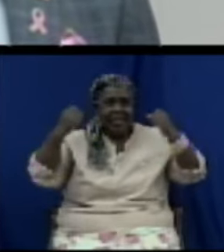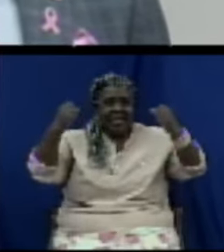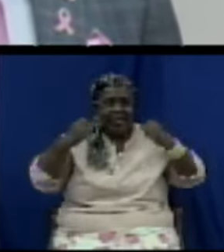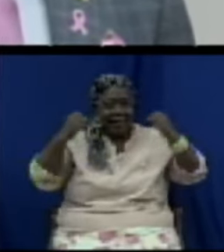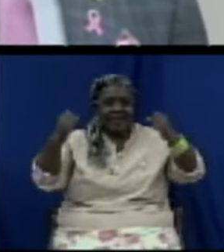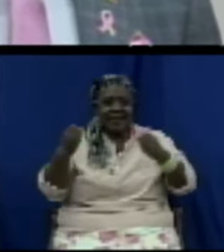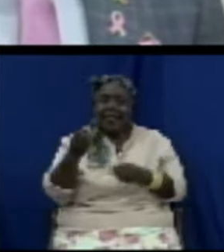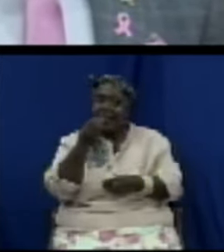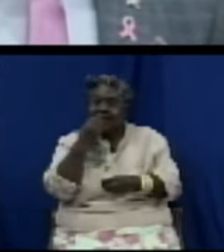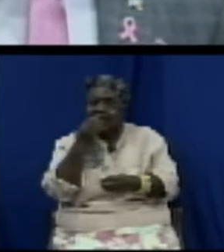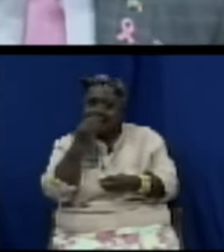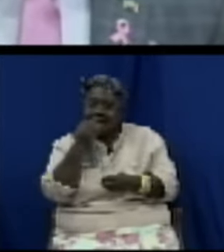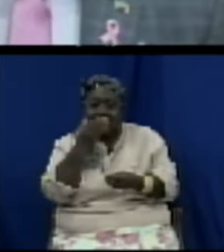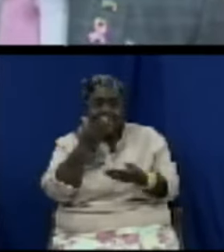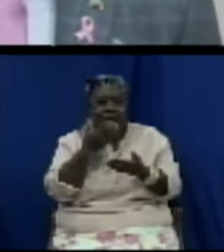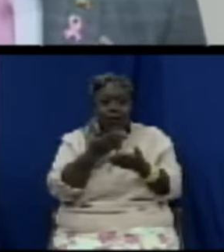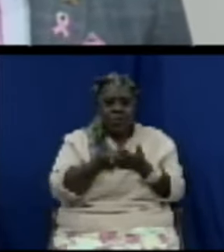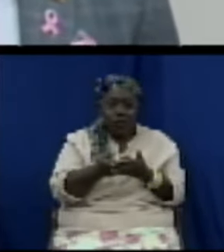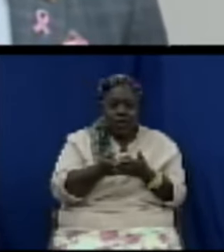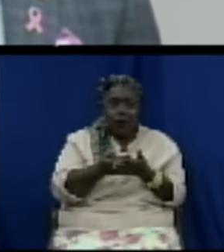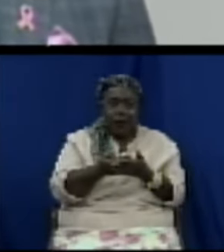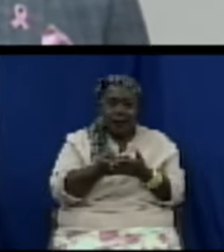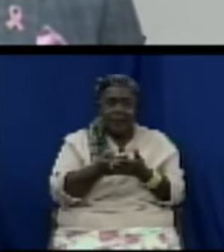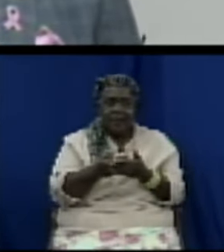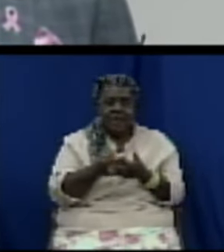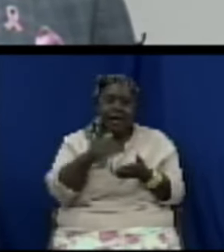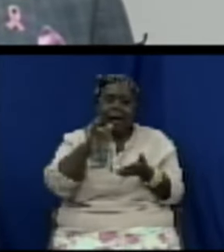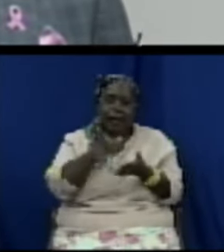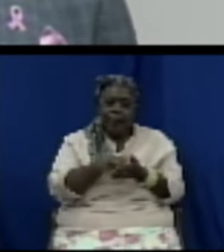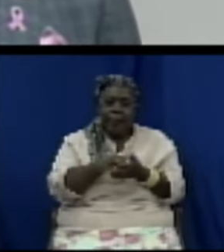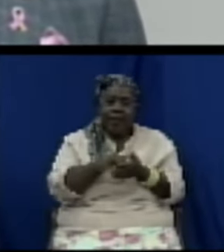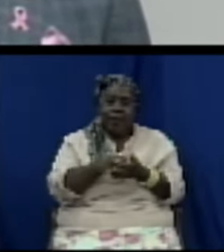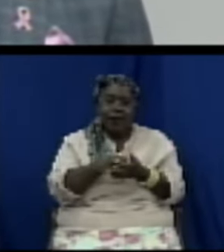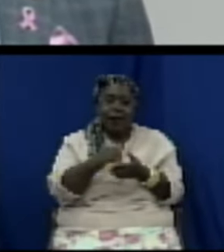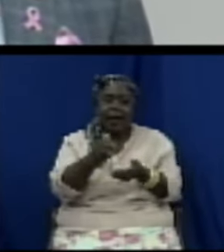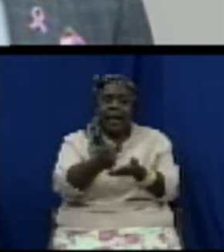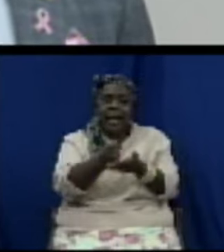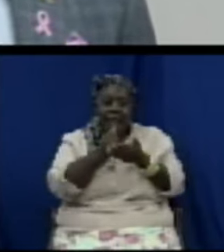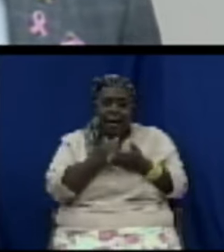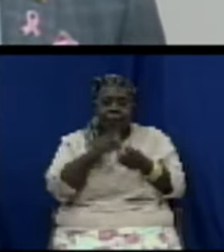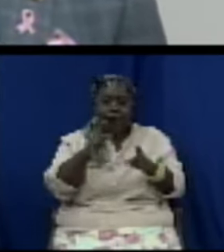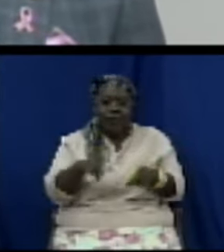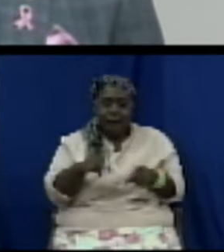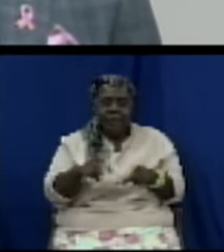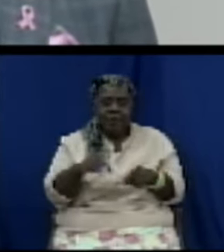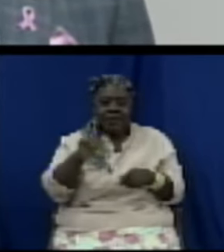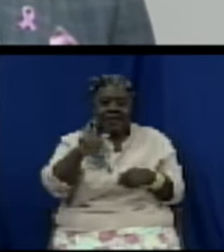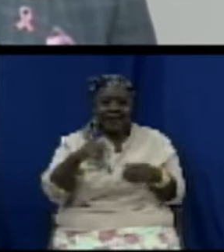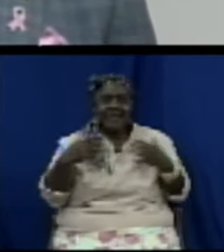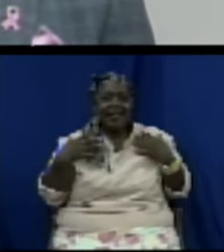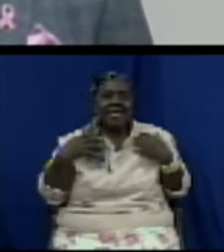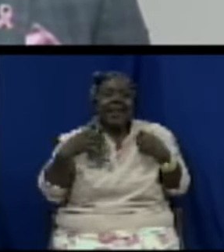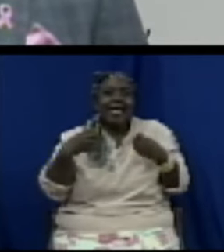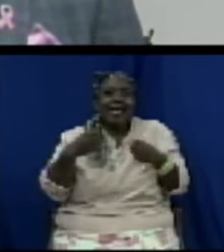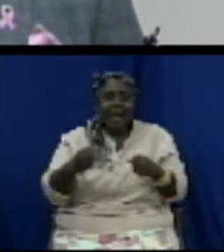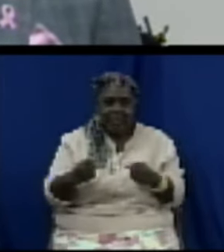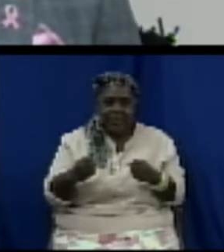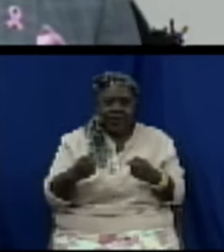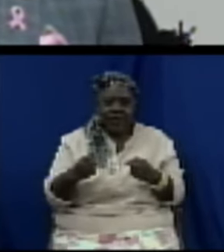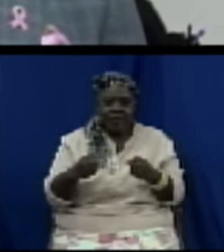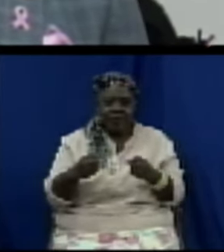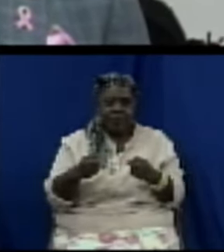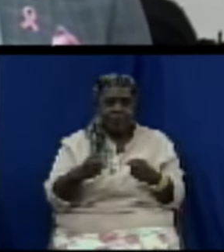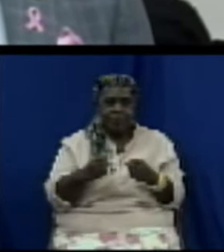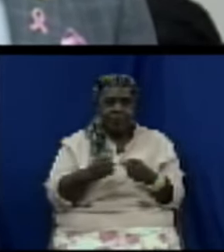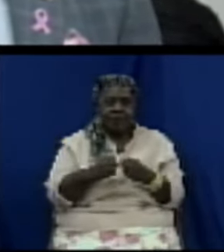Eat well. Those two things, if you can't do anything else, there are a number of other things you can do. But eating well does